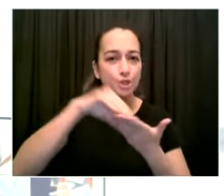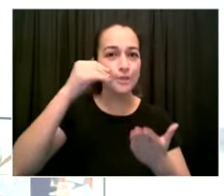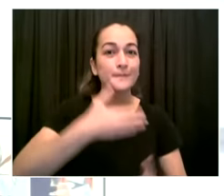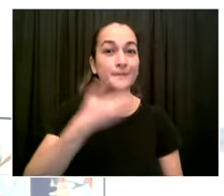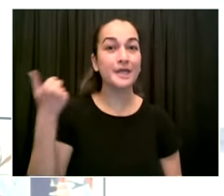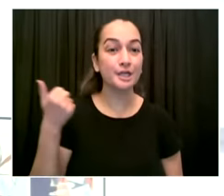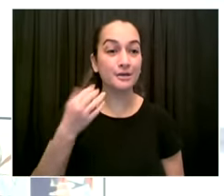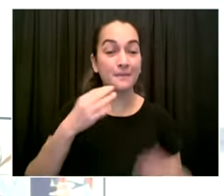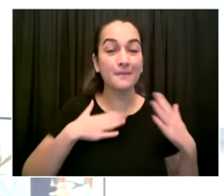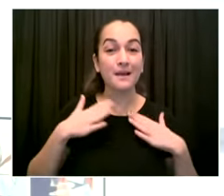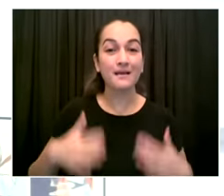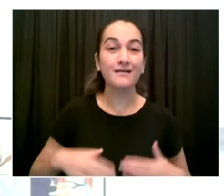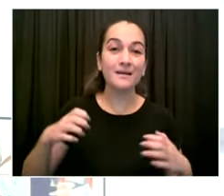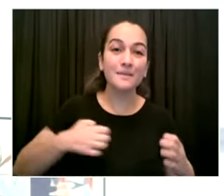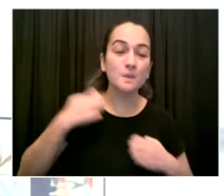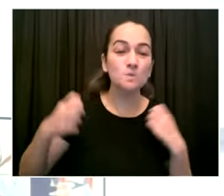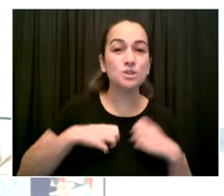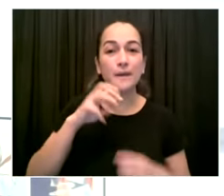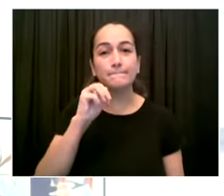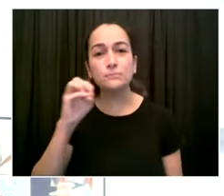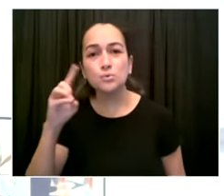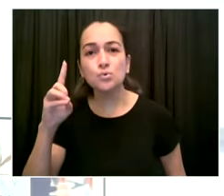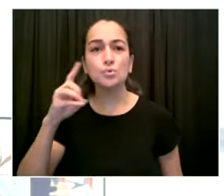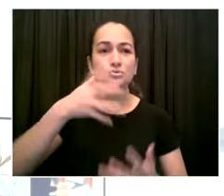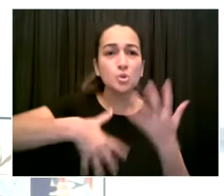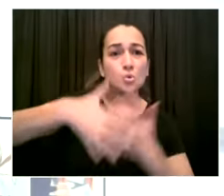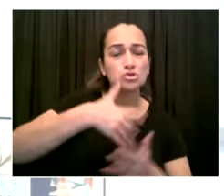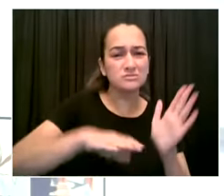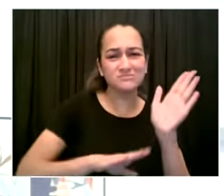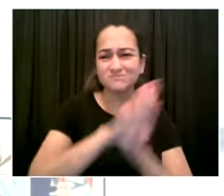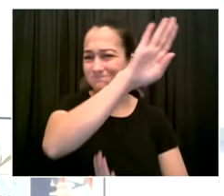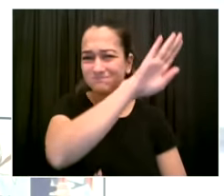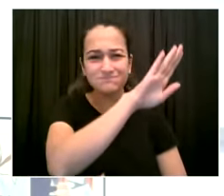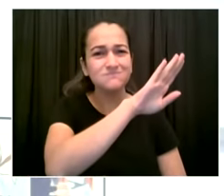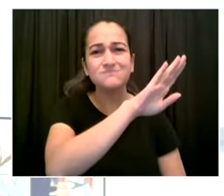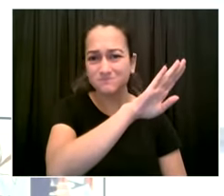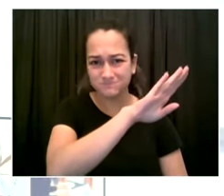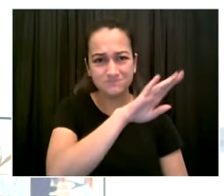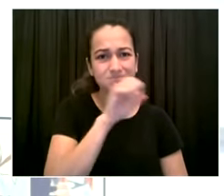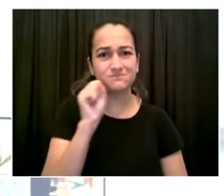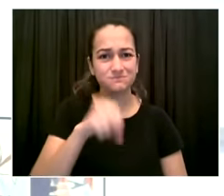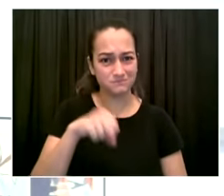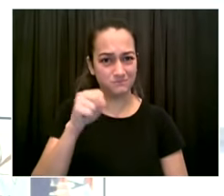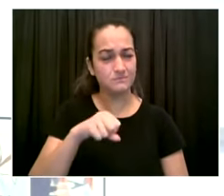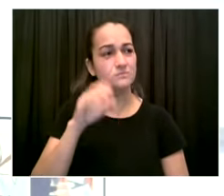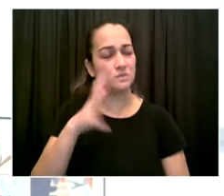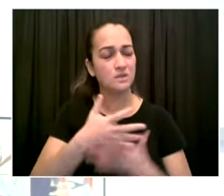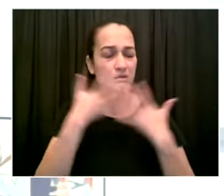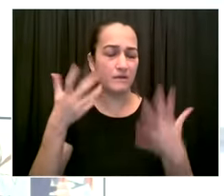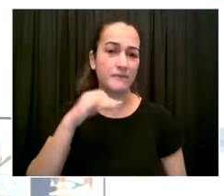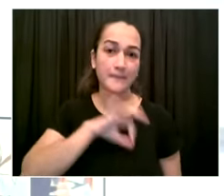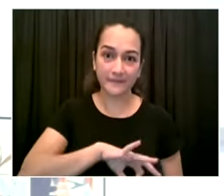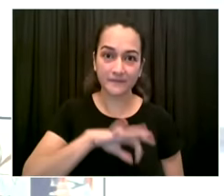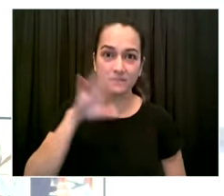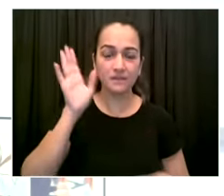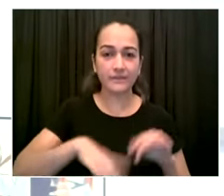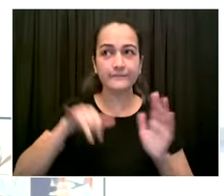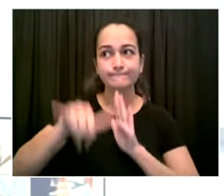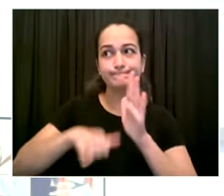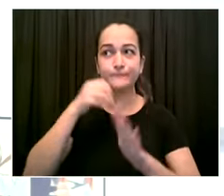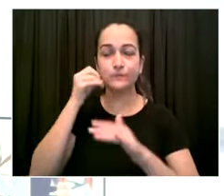worthy mission uh and doing it in a way that will be as safe as possible for a kid i